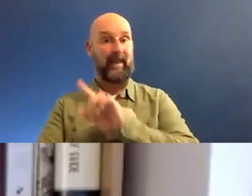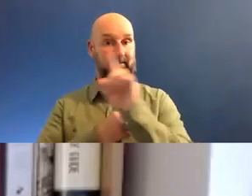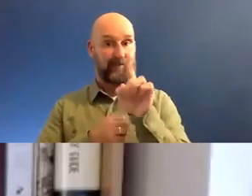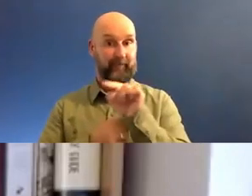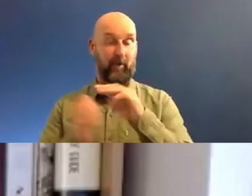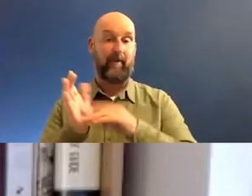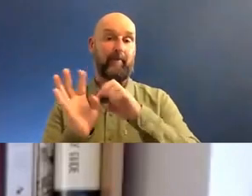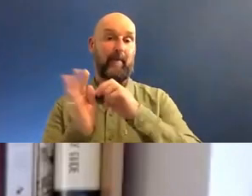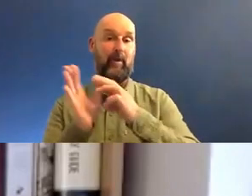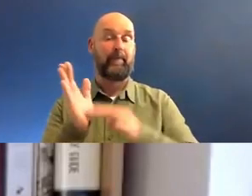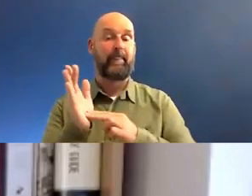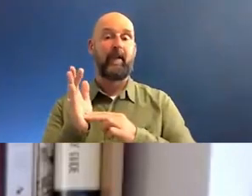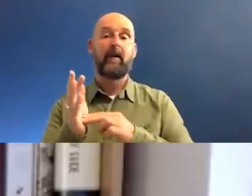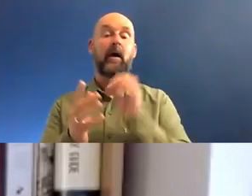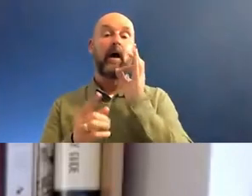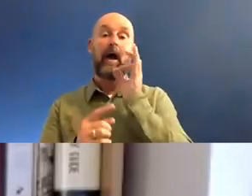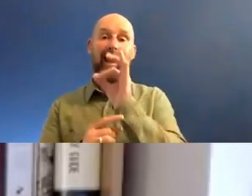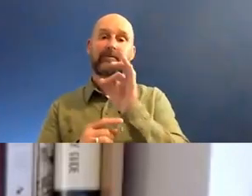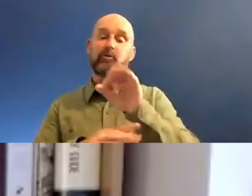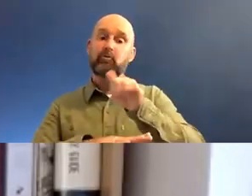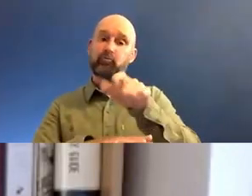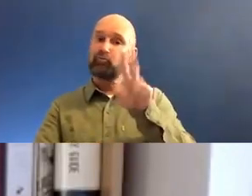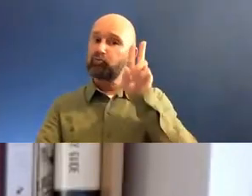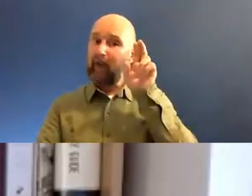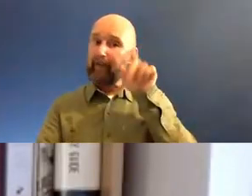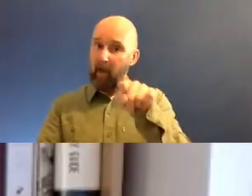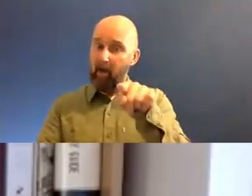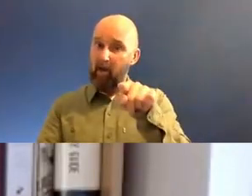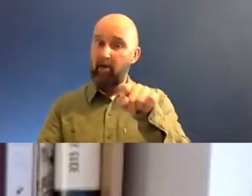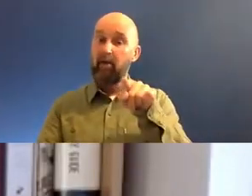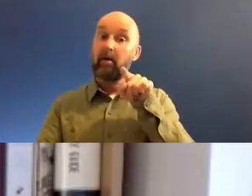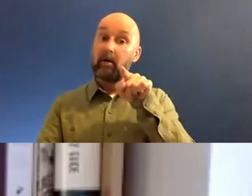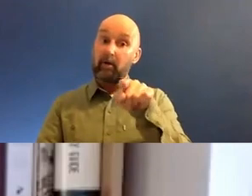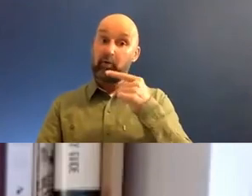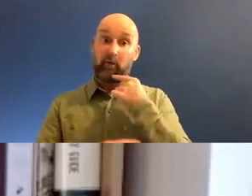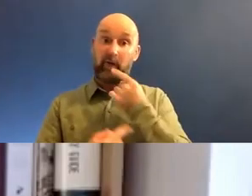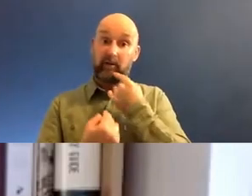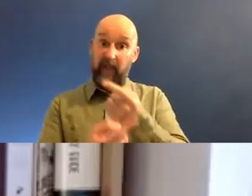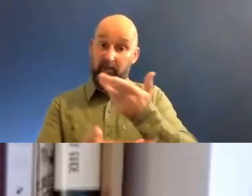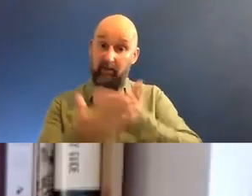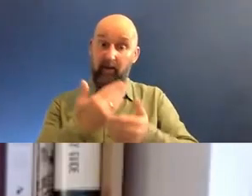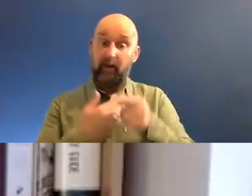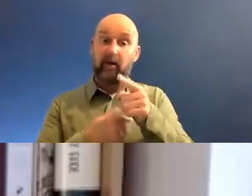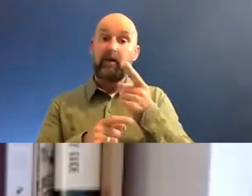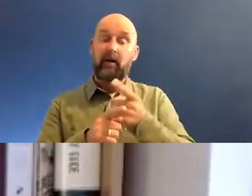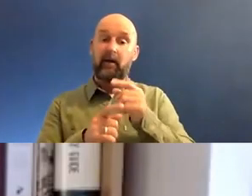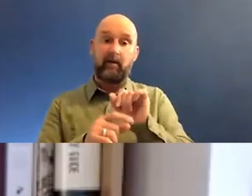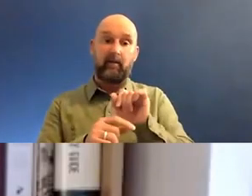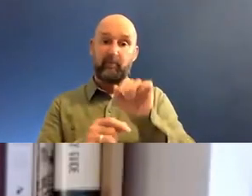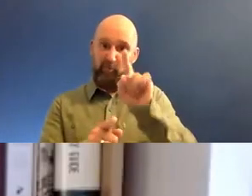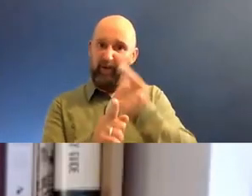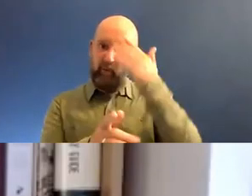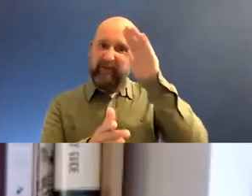Um, but I will direct that question then to Rabia about, uh, whether you can say, uh, anything about the experience you've had,